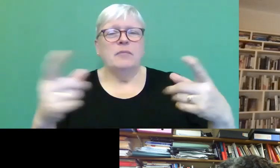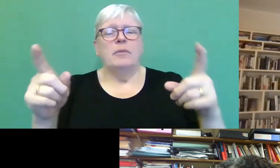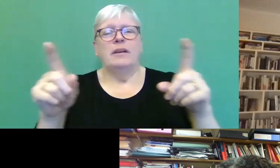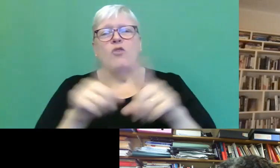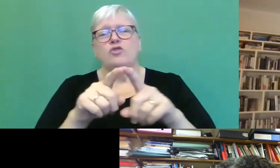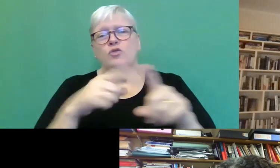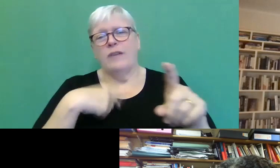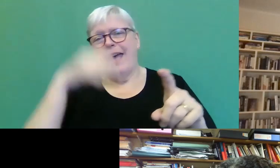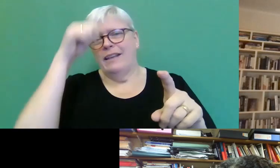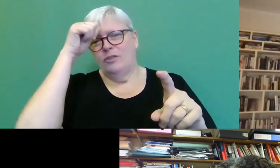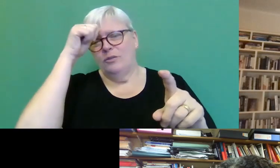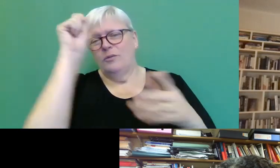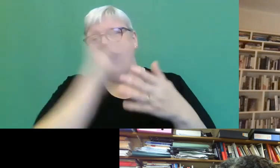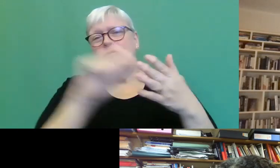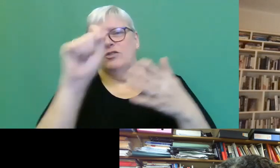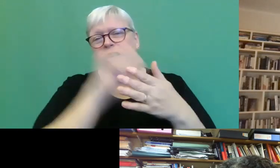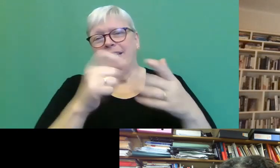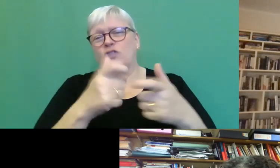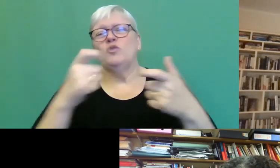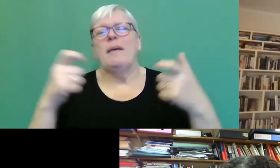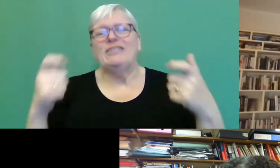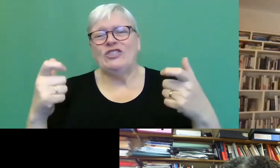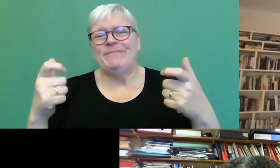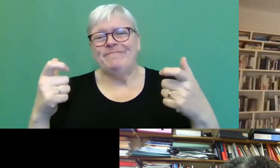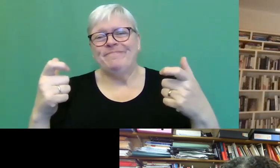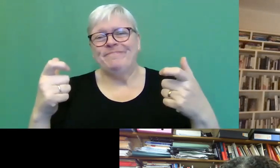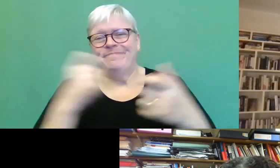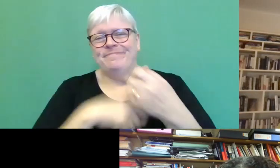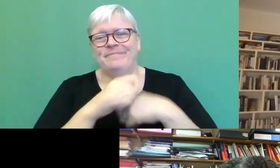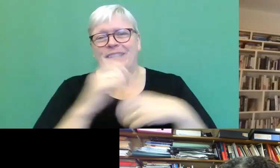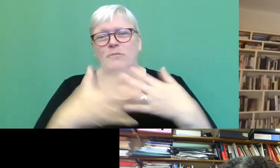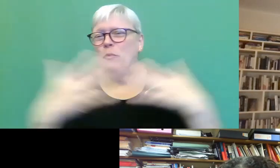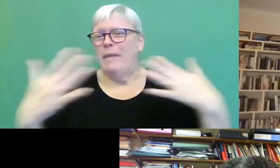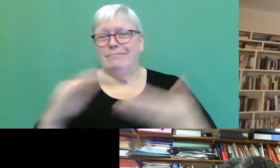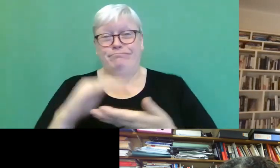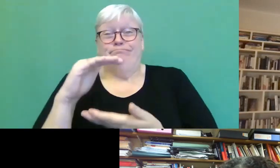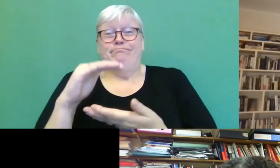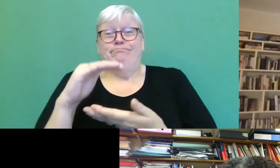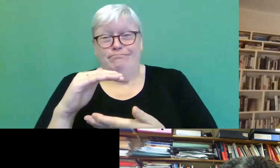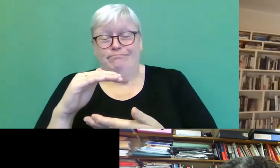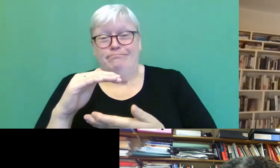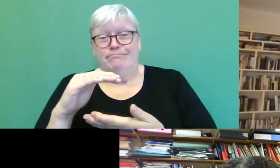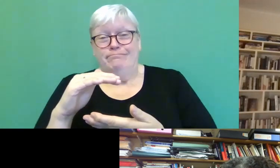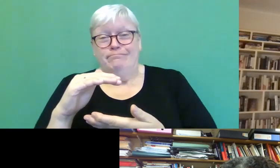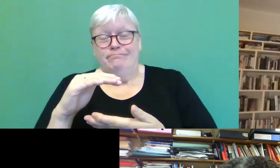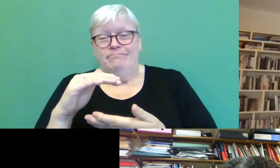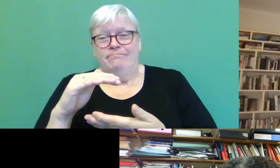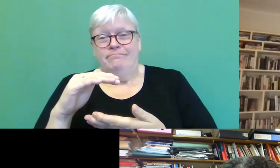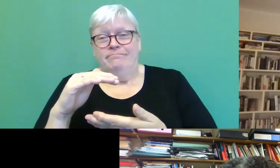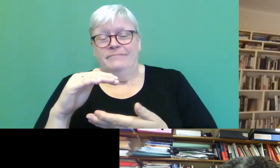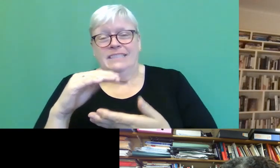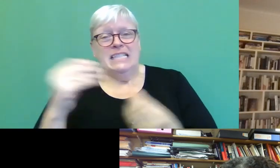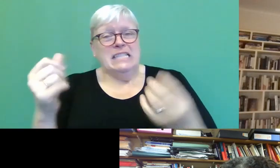that I was writing too much, that it was going to be too long. Um, but I somehow